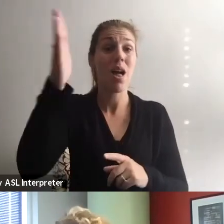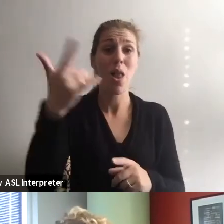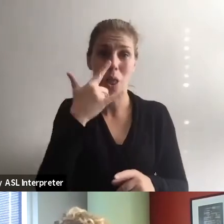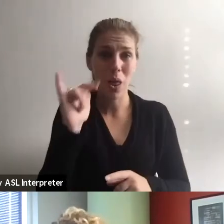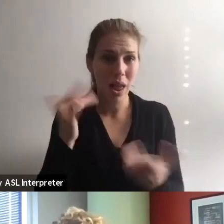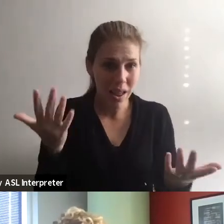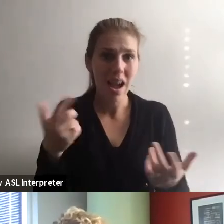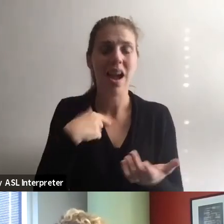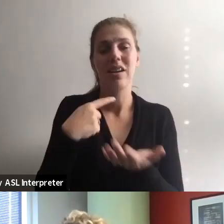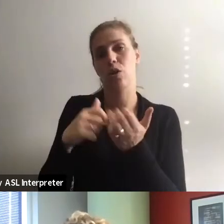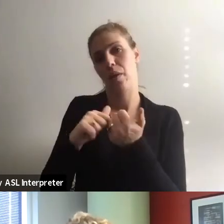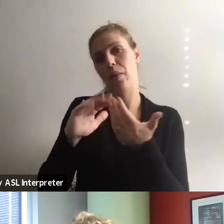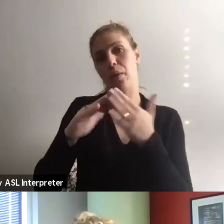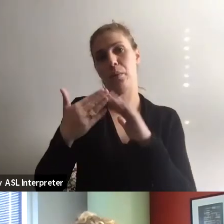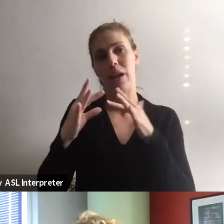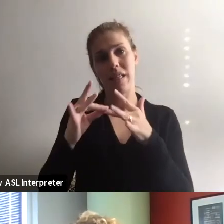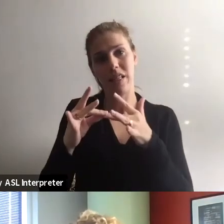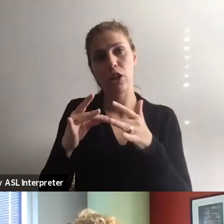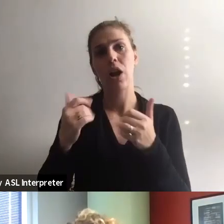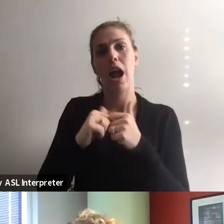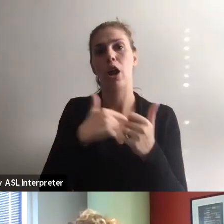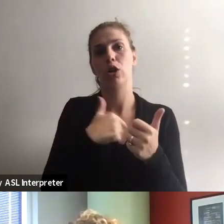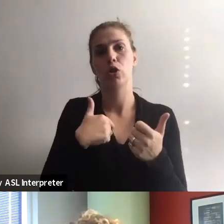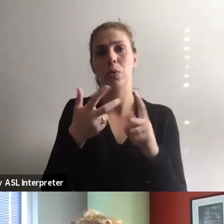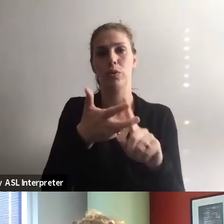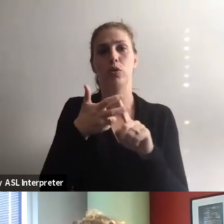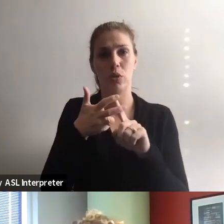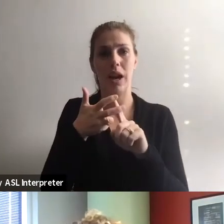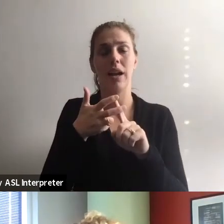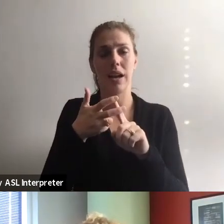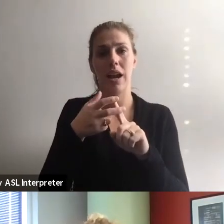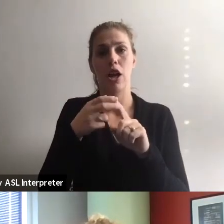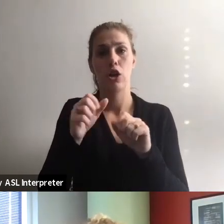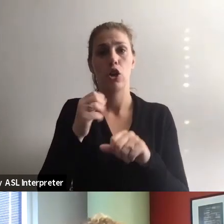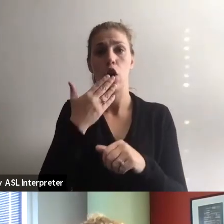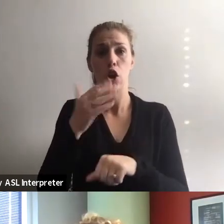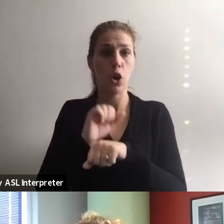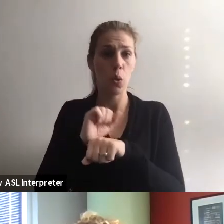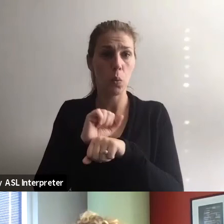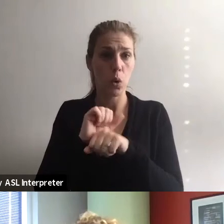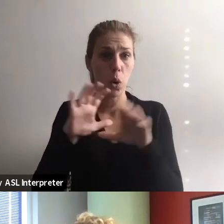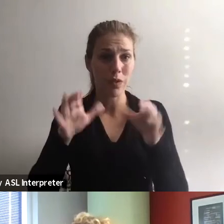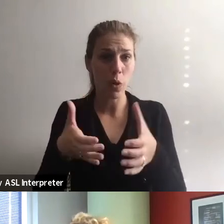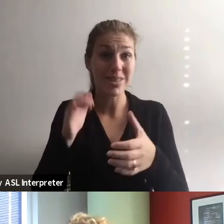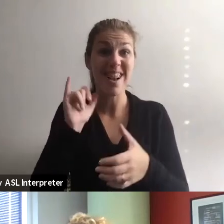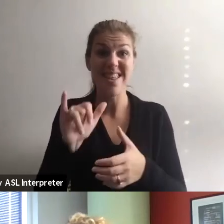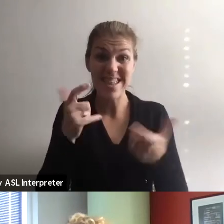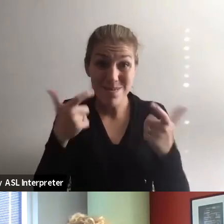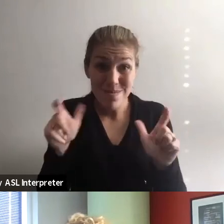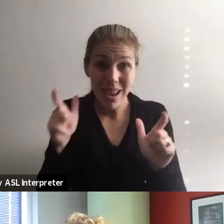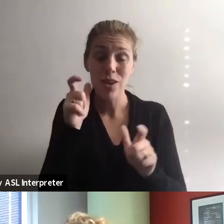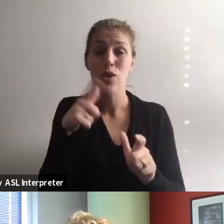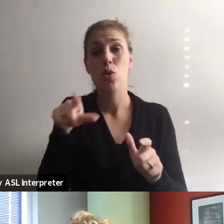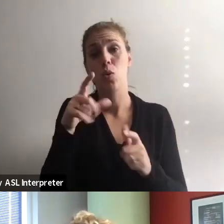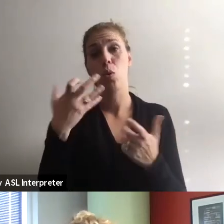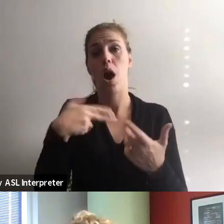about, I talk with community leaders all the time about attracting and retaining a strong workforce. That's a big one for people who are looking for